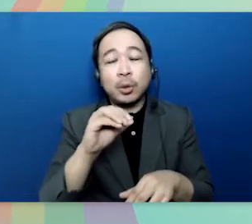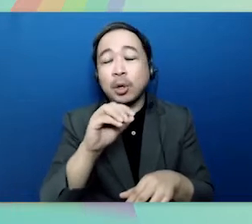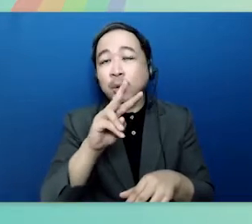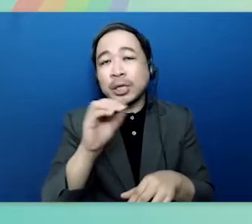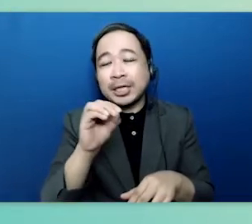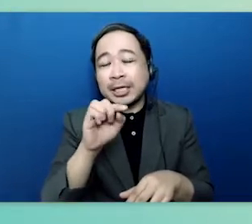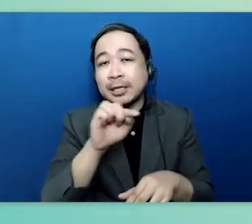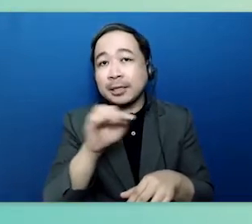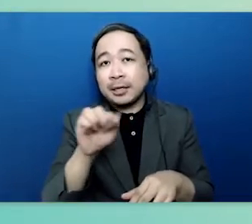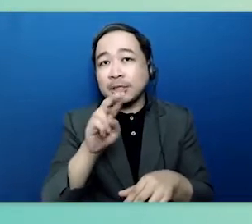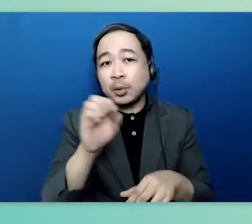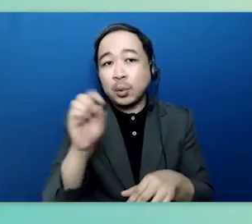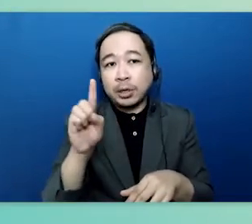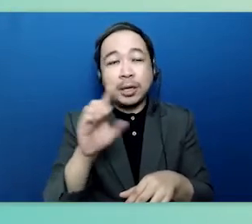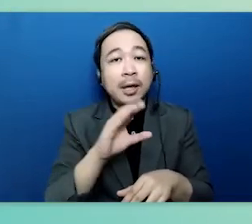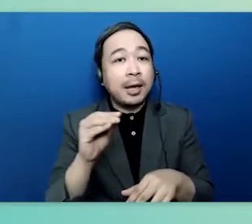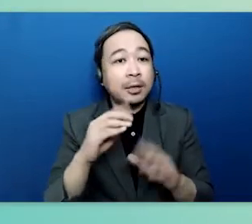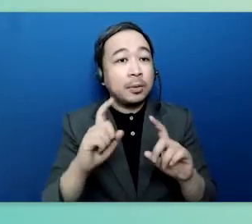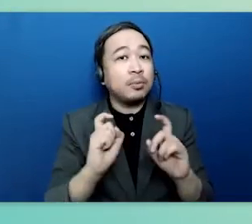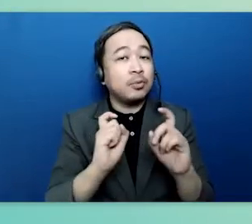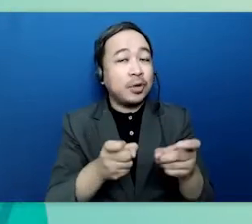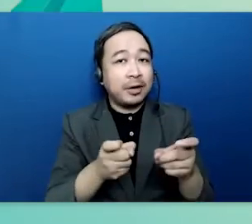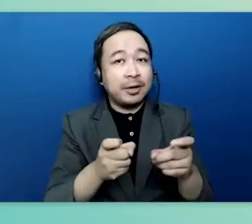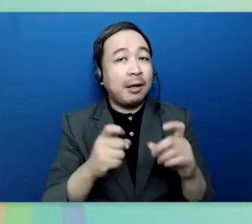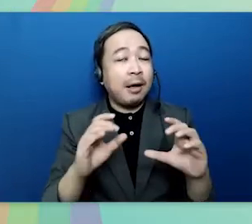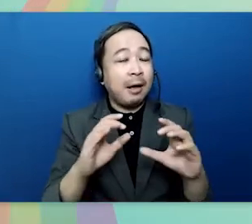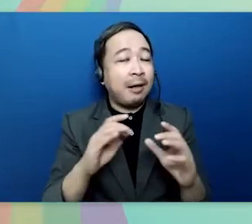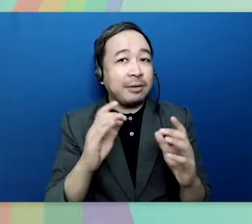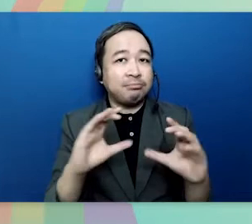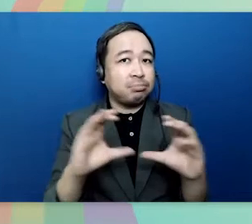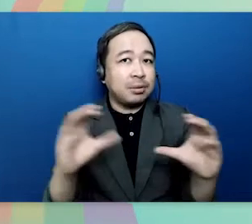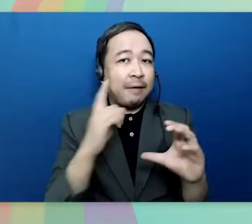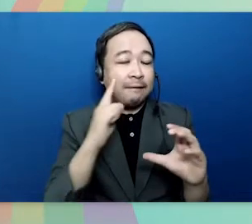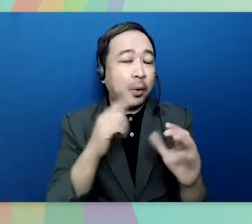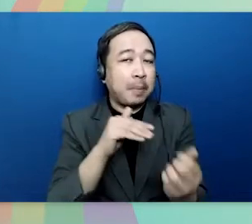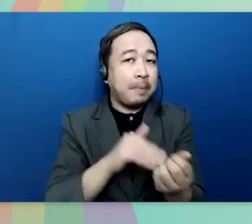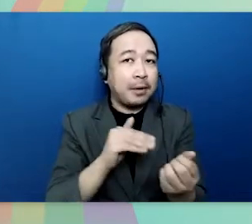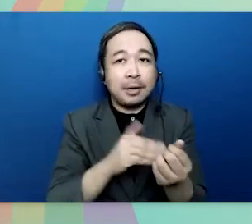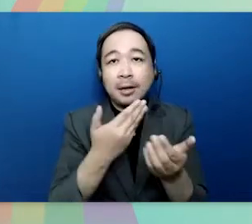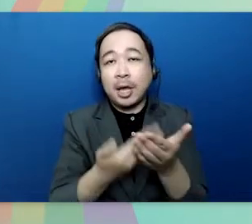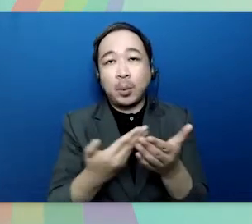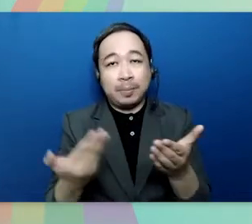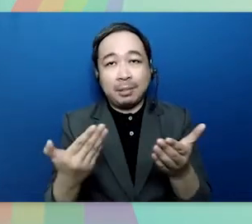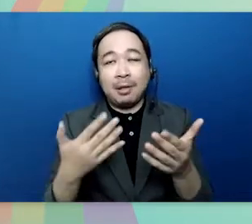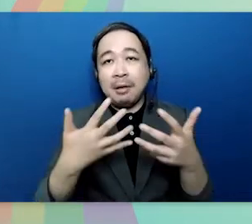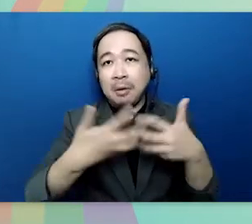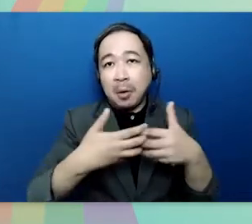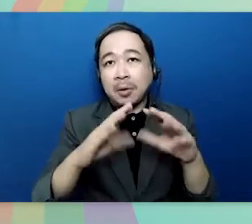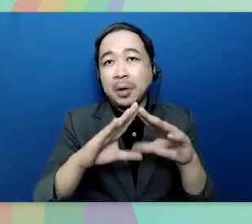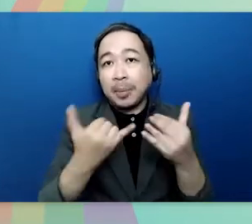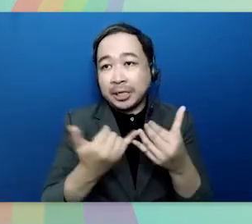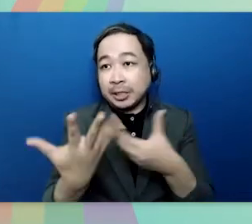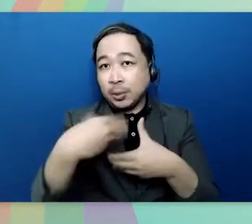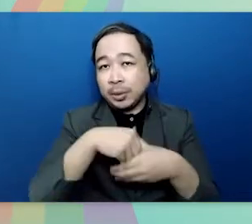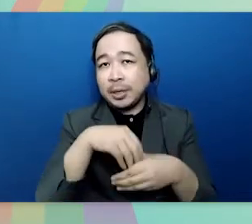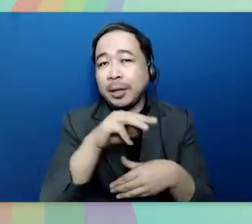20-01 and the granting of incentives for medical equipment manufacturers which